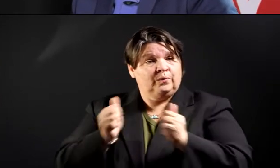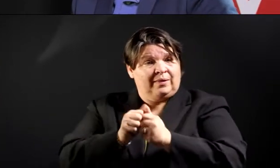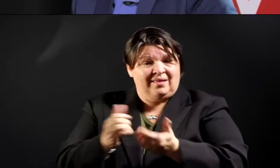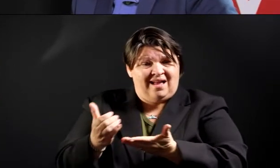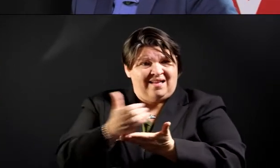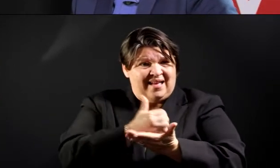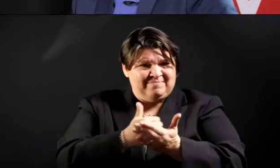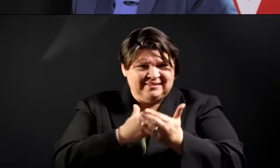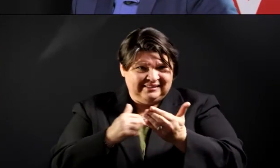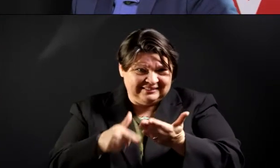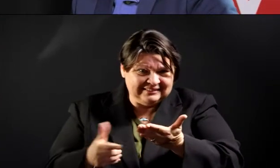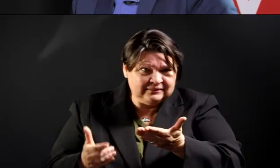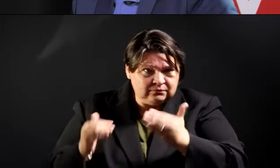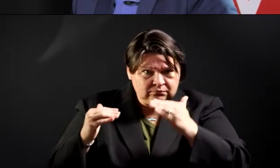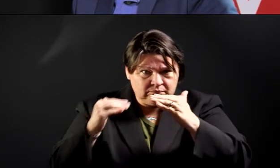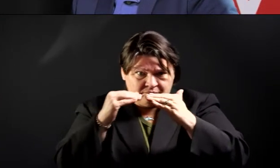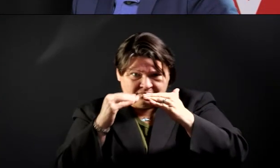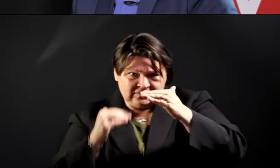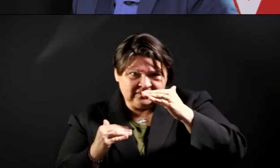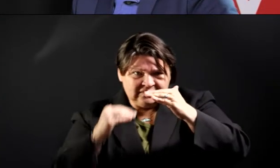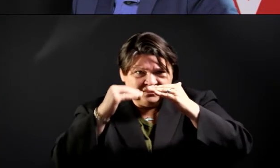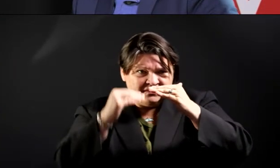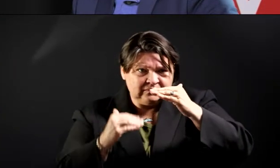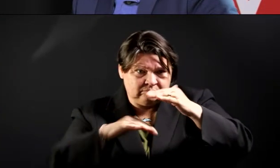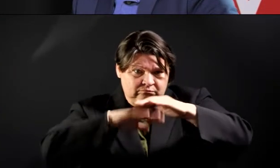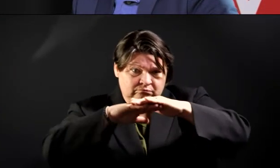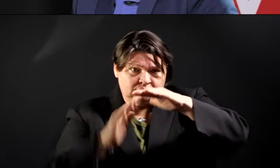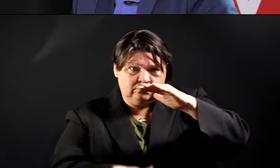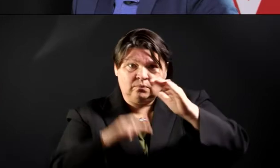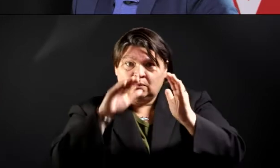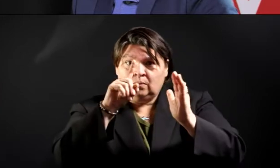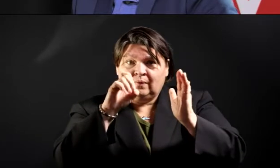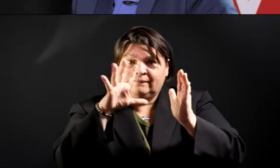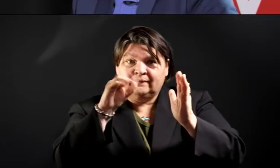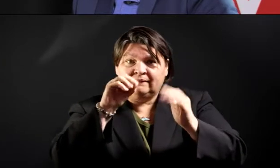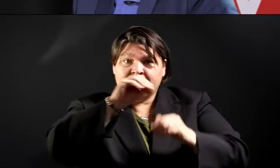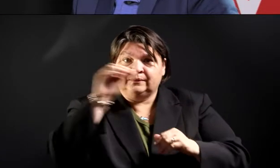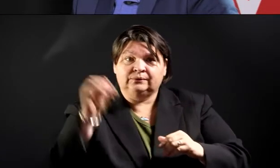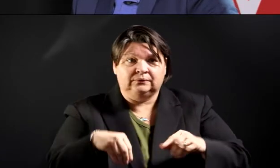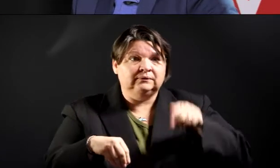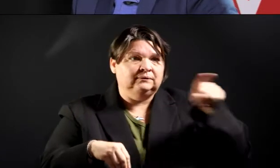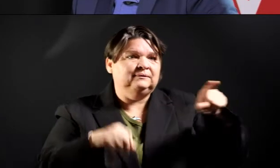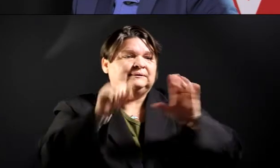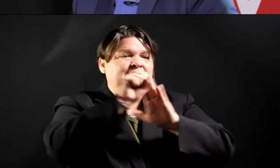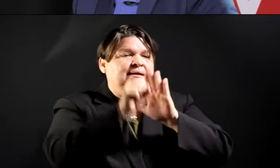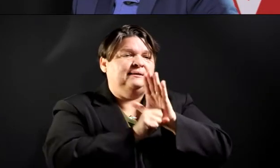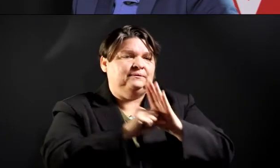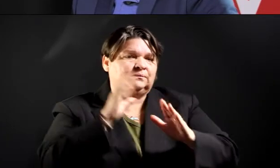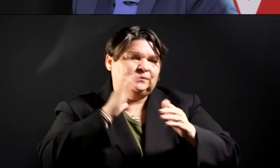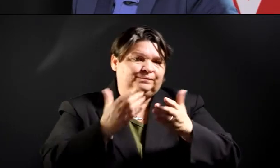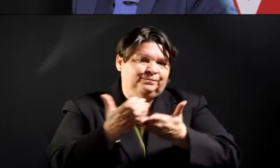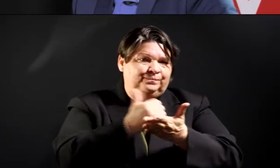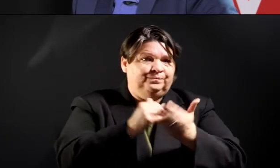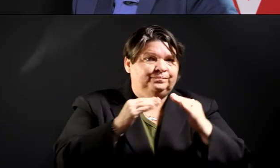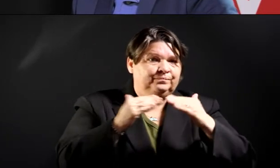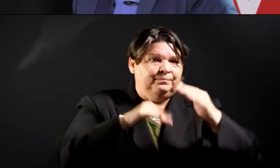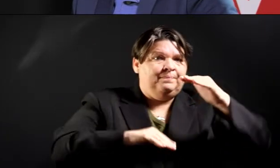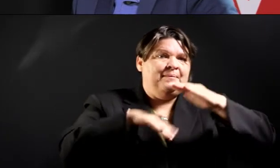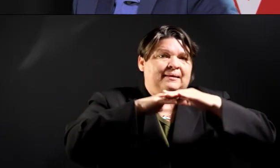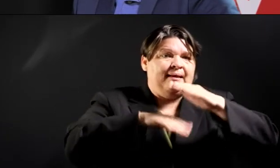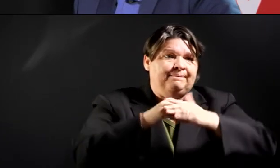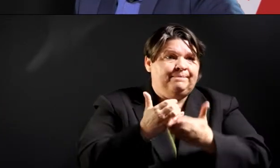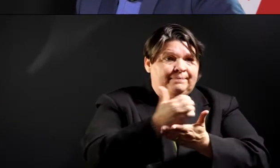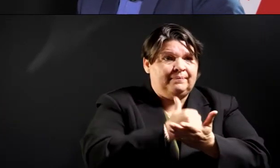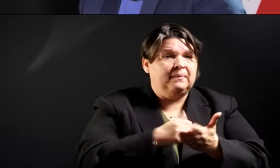below 150% of the state median income, so in layman's terms, that's $118